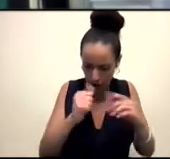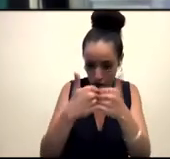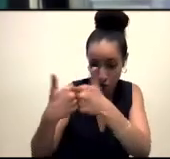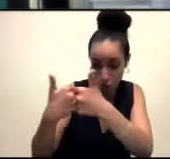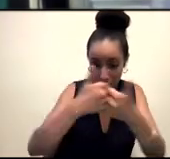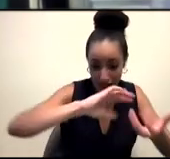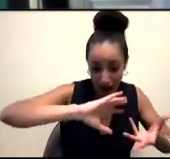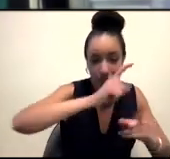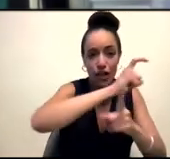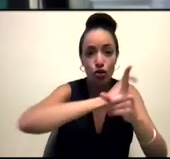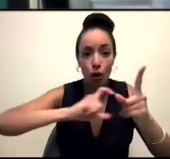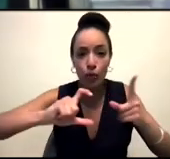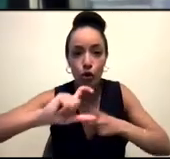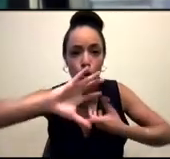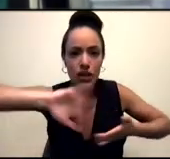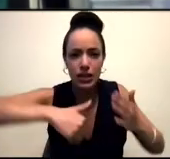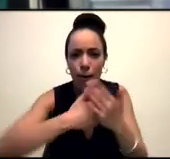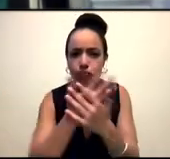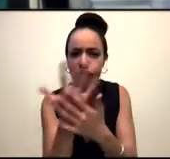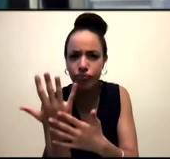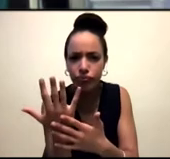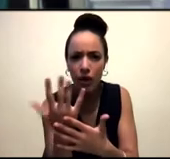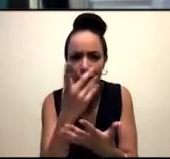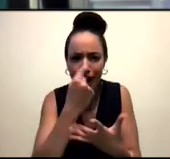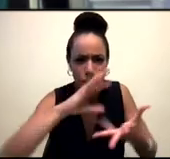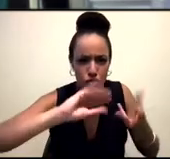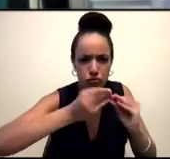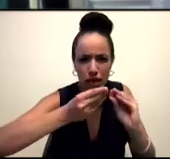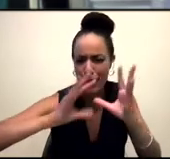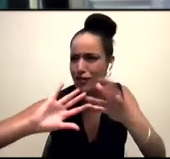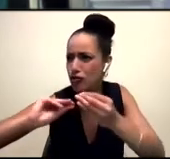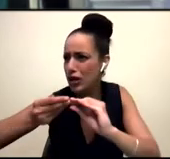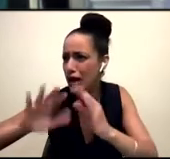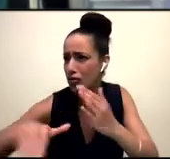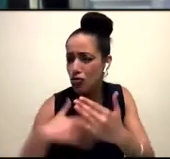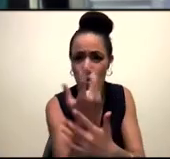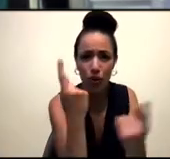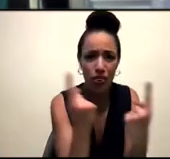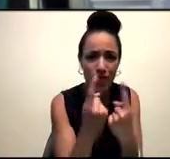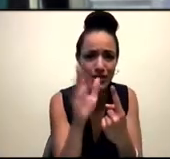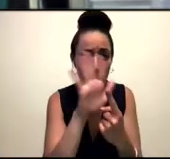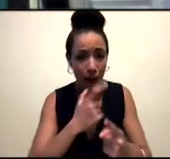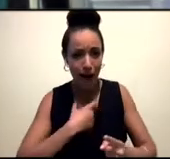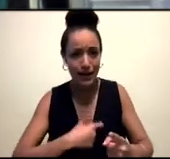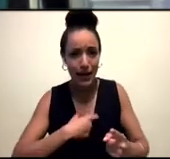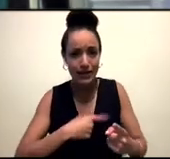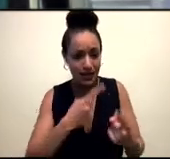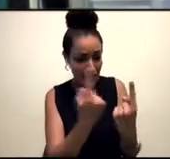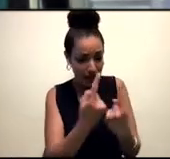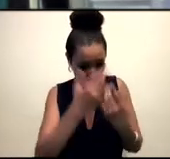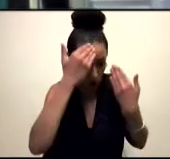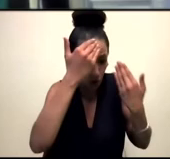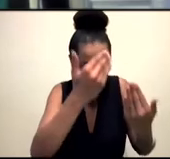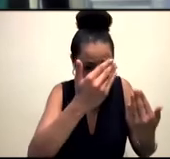to community formation, we can create new things about identity that we don't even fully know about and desire and putting names on that.